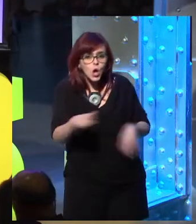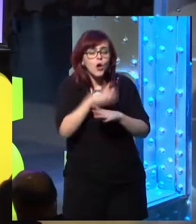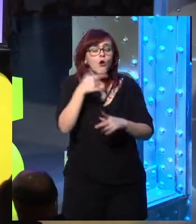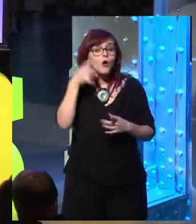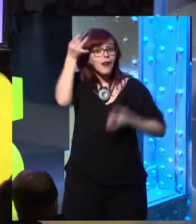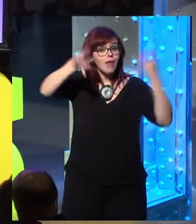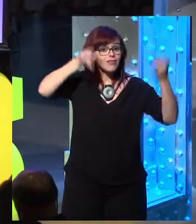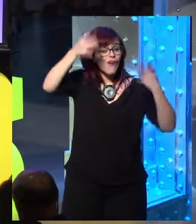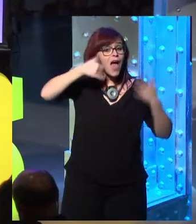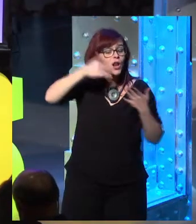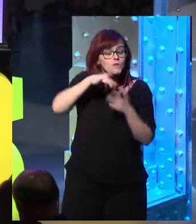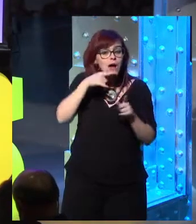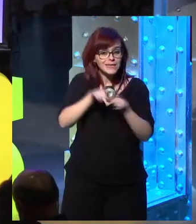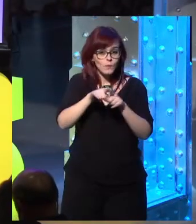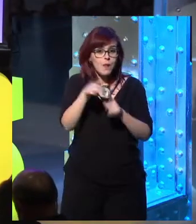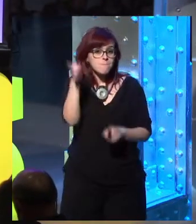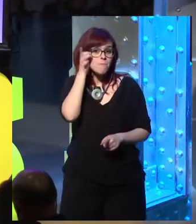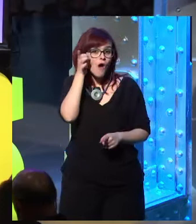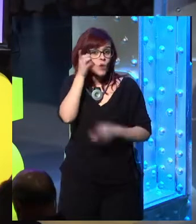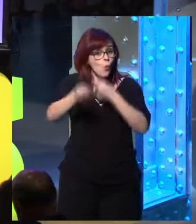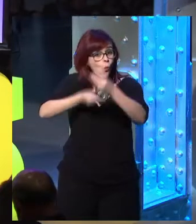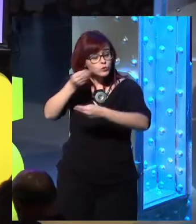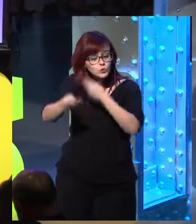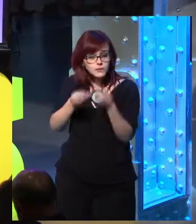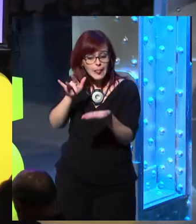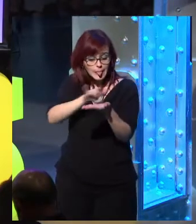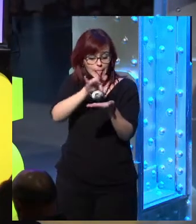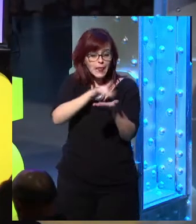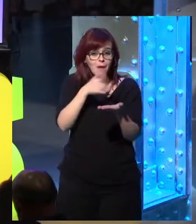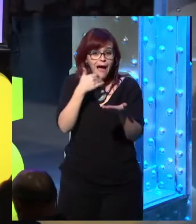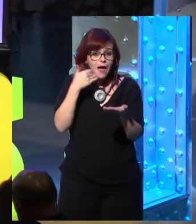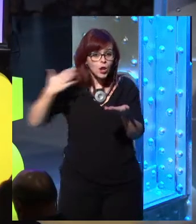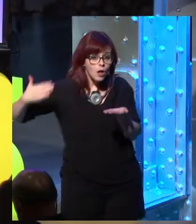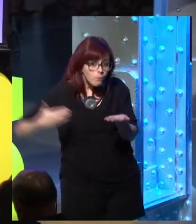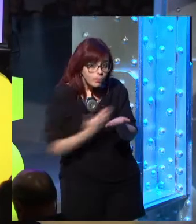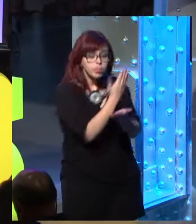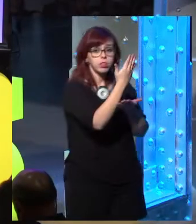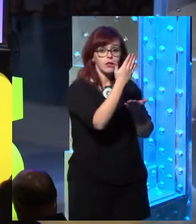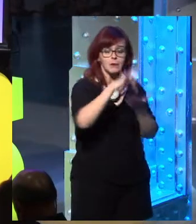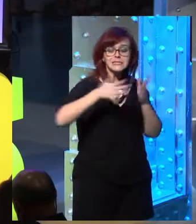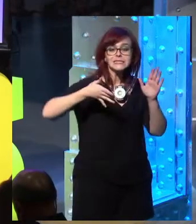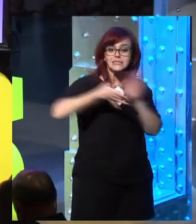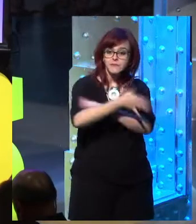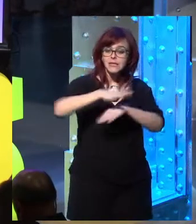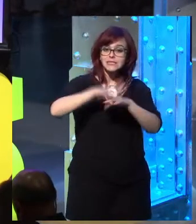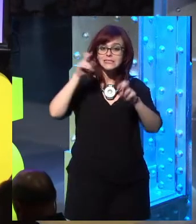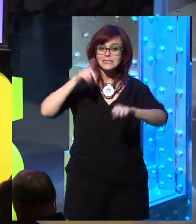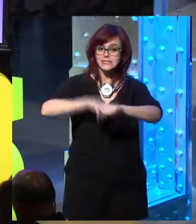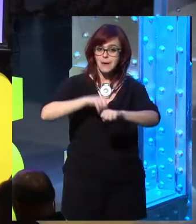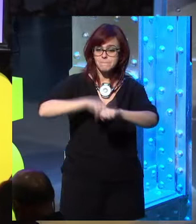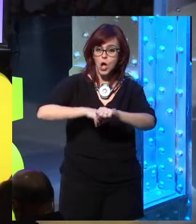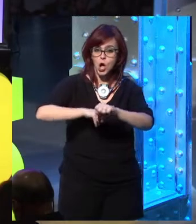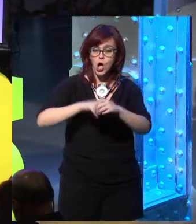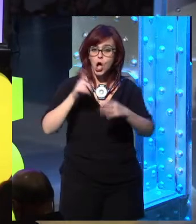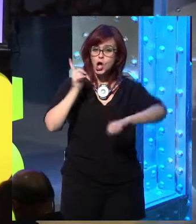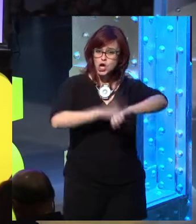forget that it's in kairos time that we come up with all these weird ideas, and the beauty and the weirdness and the craziness of humans